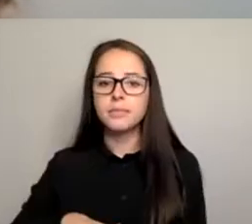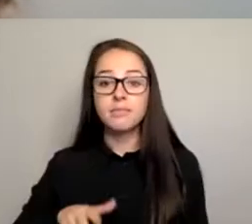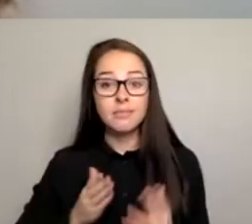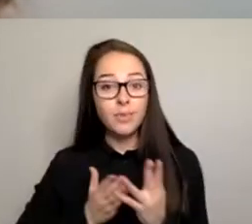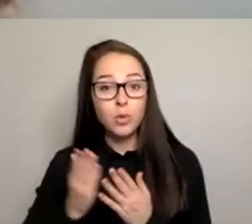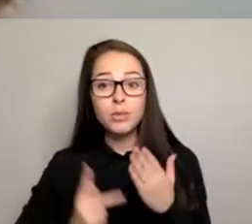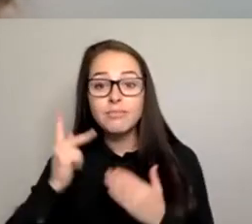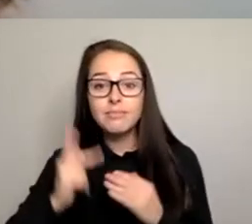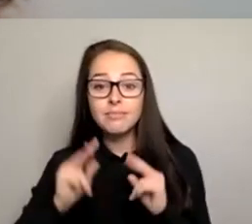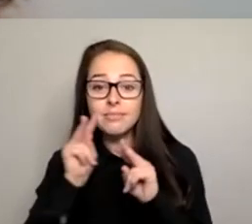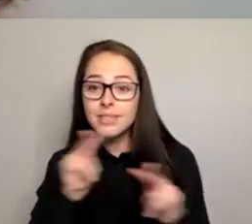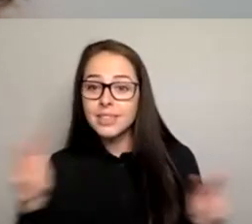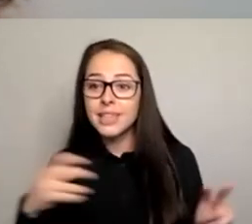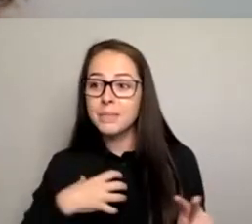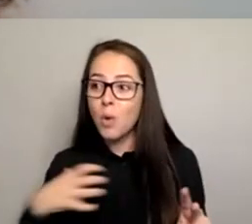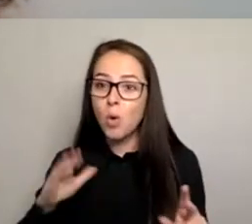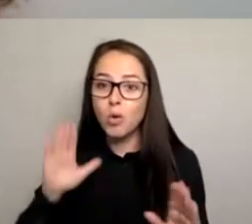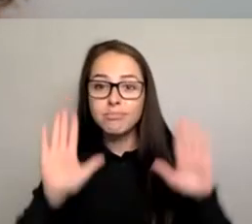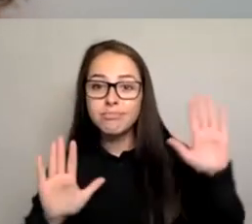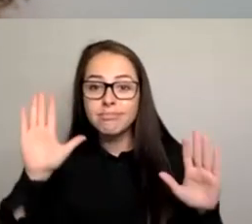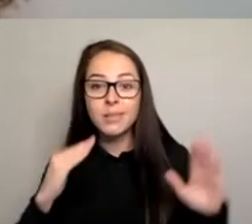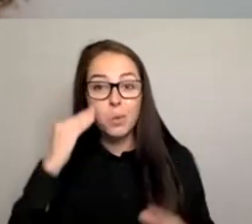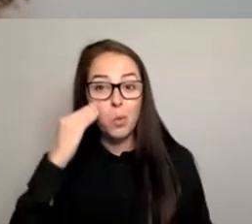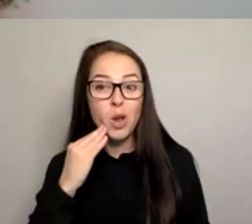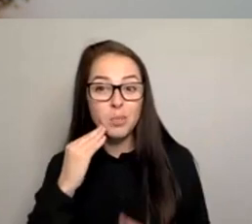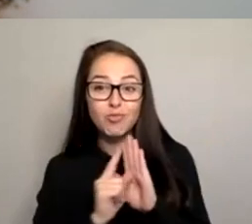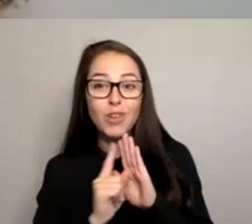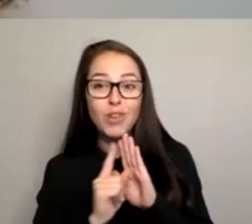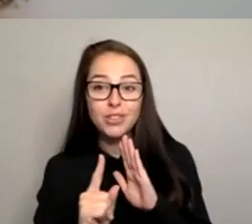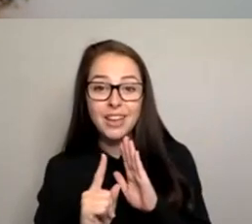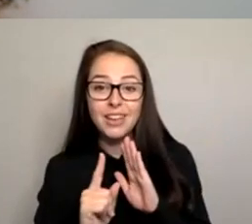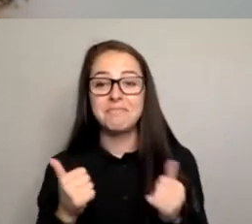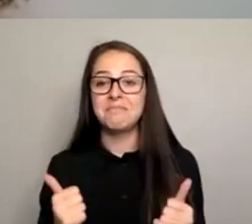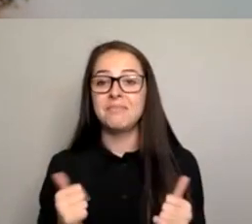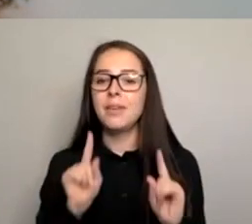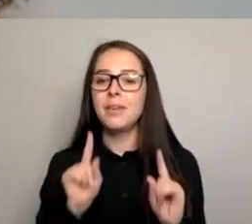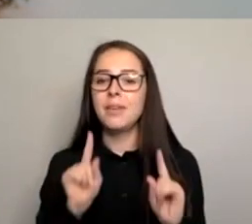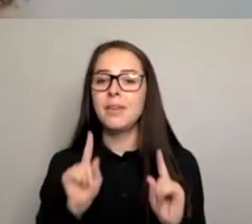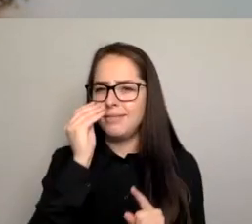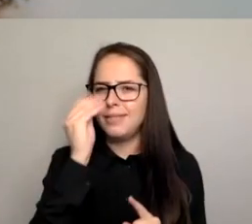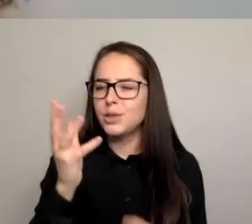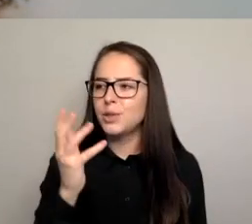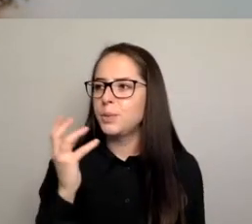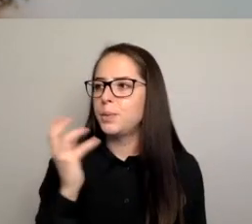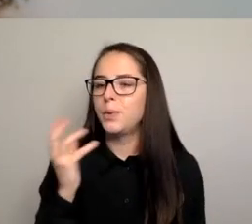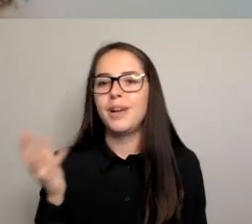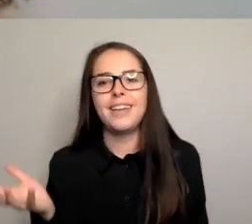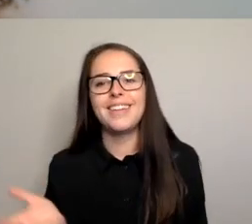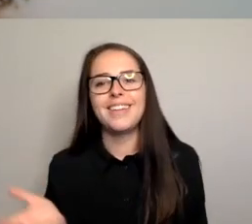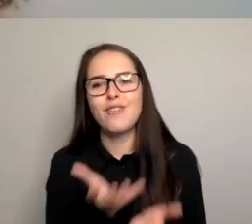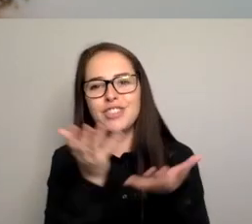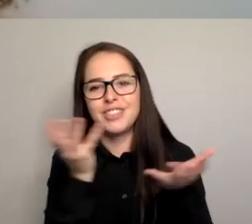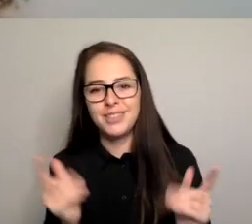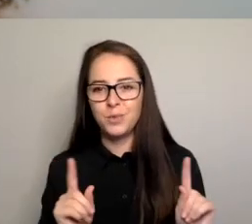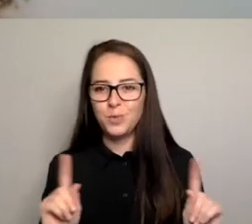female representation across WA. But one of the most encouraging signs of the last election is we